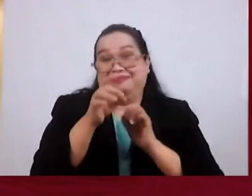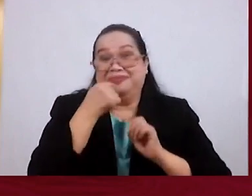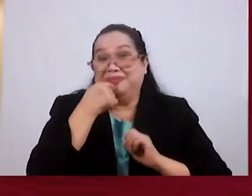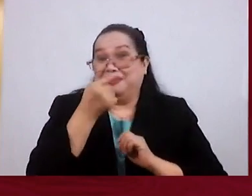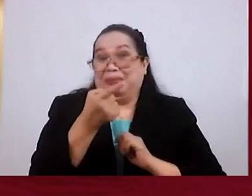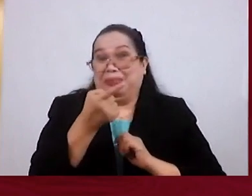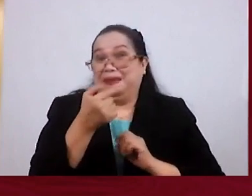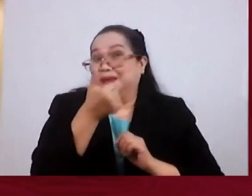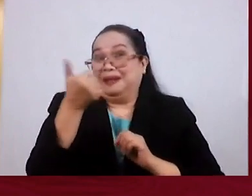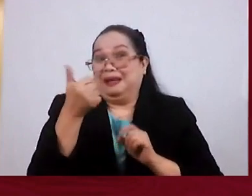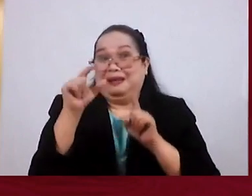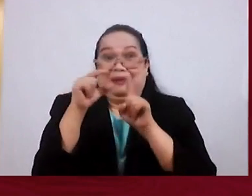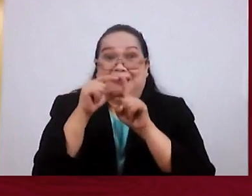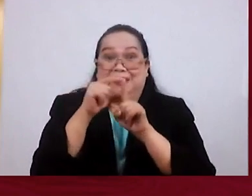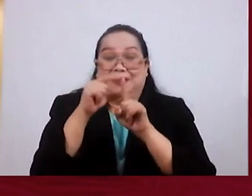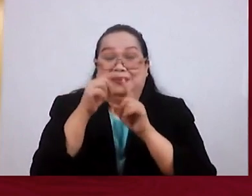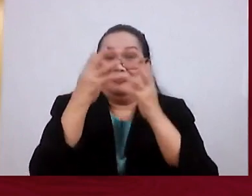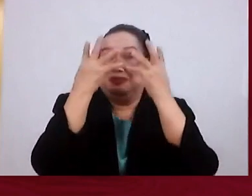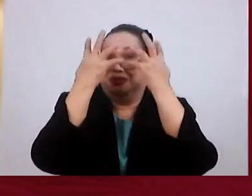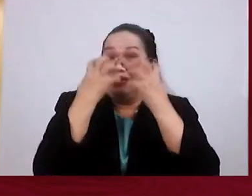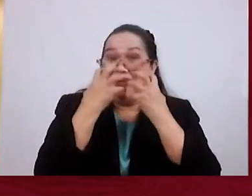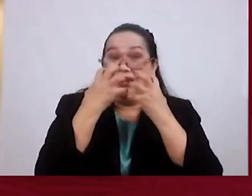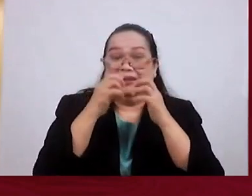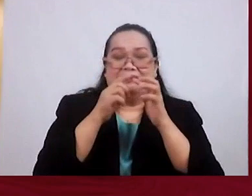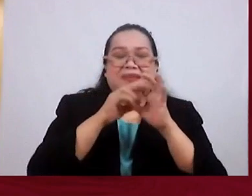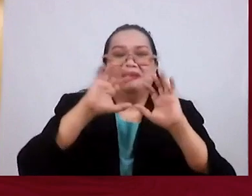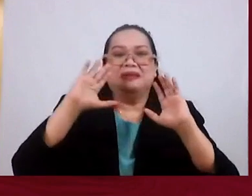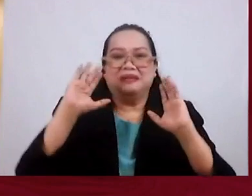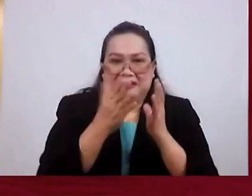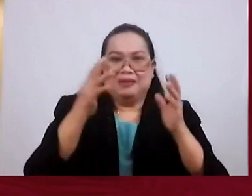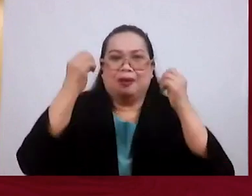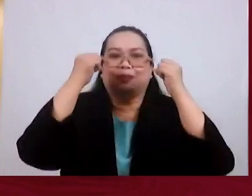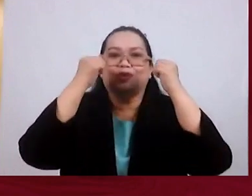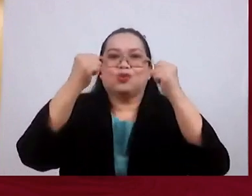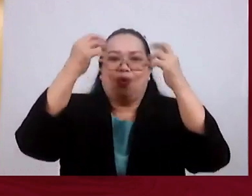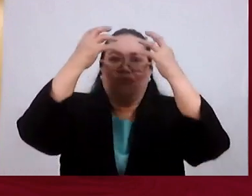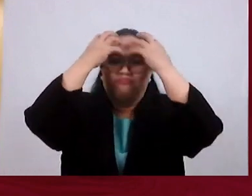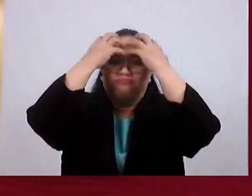uses another word perhaps, But it should be equally strong.